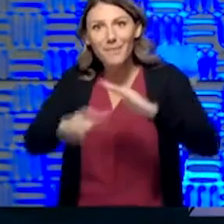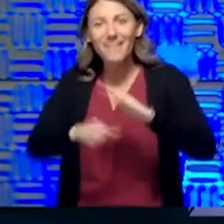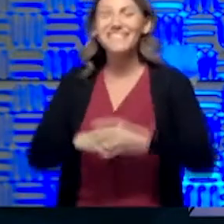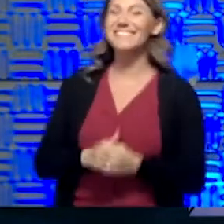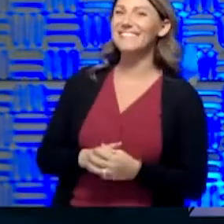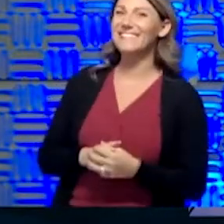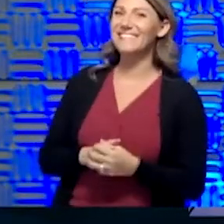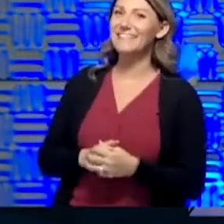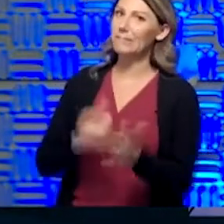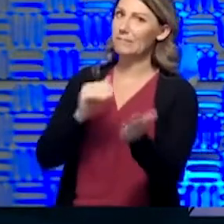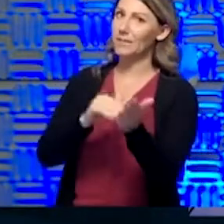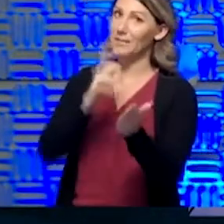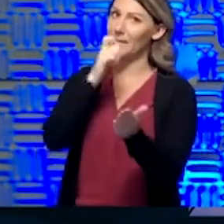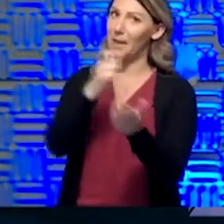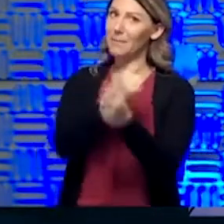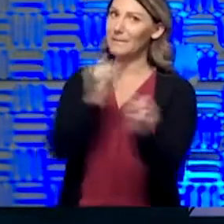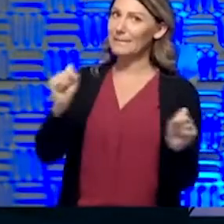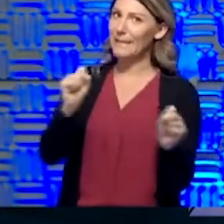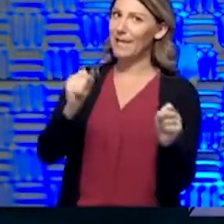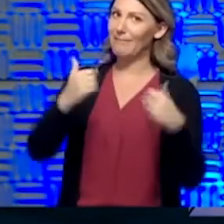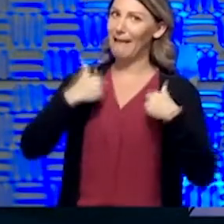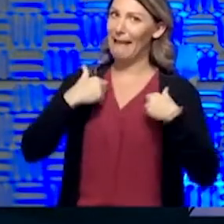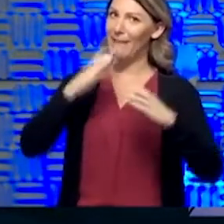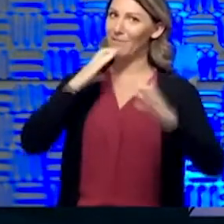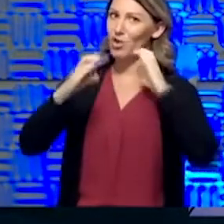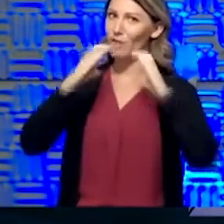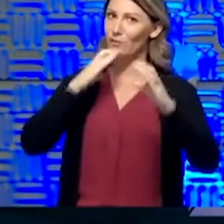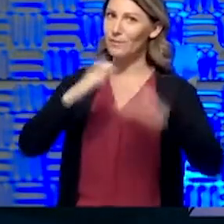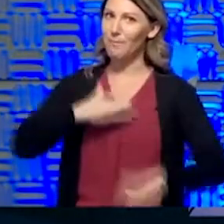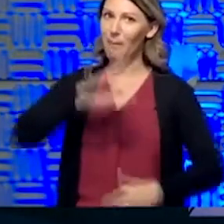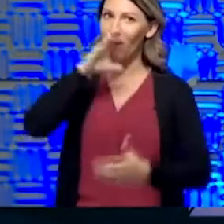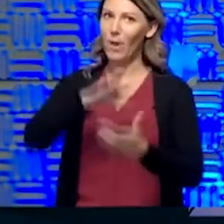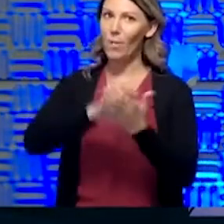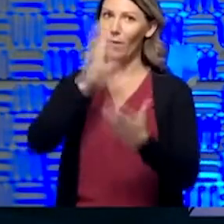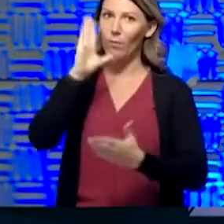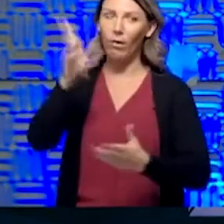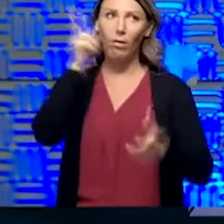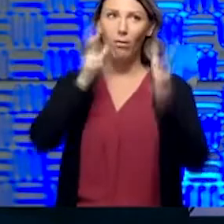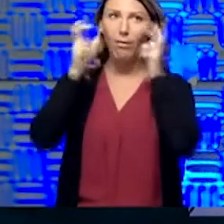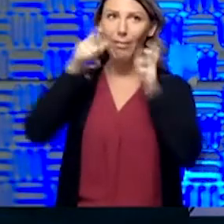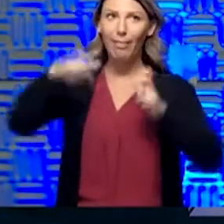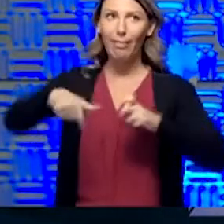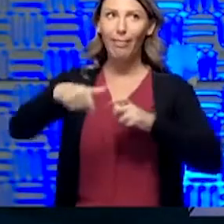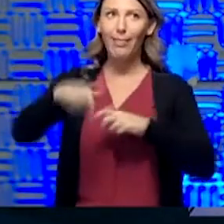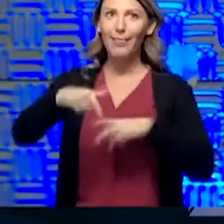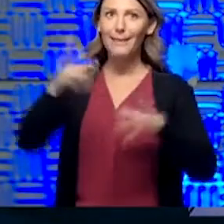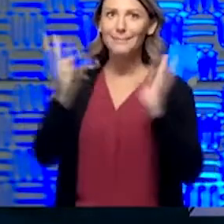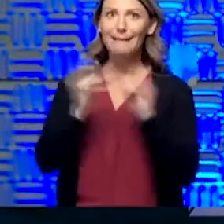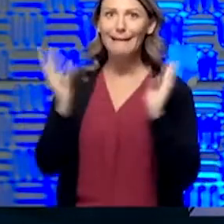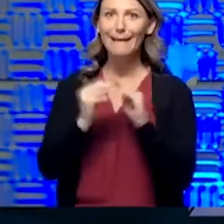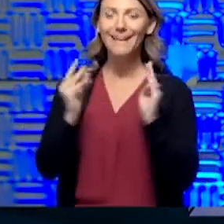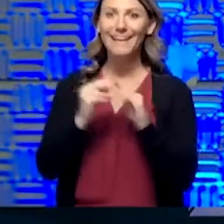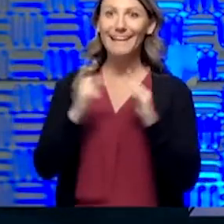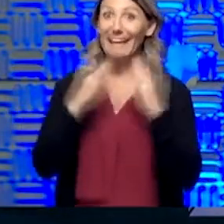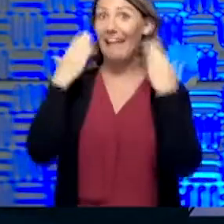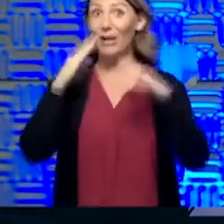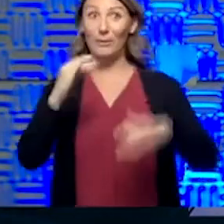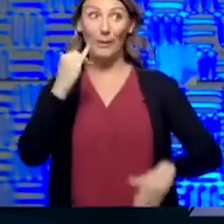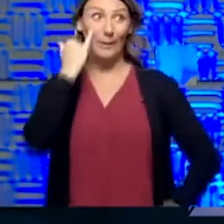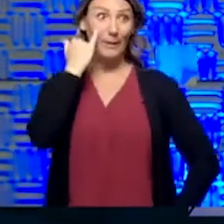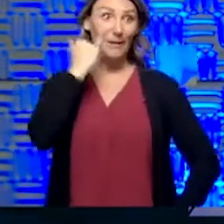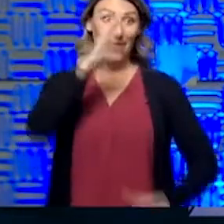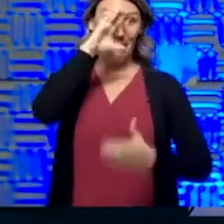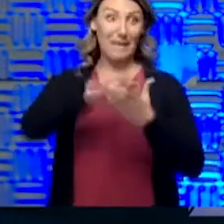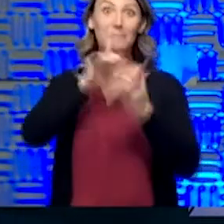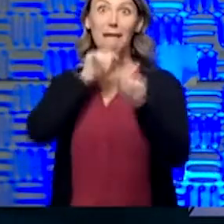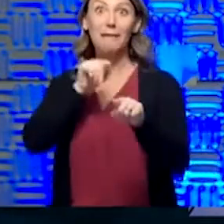Doctor, it would be unsafe for me to have this conversation. She'll hear this broadcast, and I don't know what the correct – the wife, the husband answer is to that question it's supposed to be.